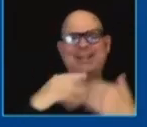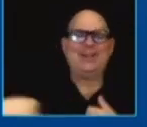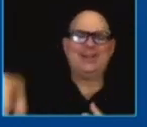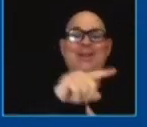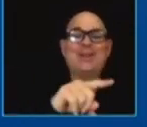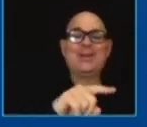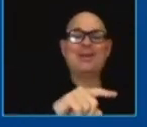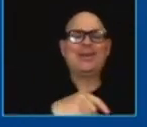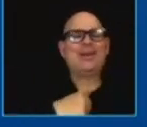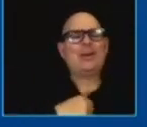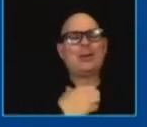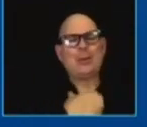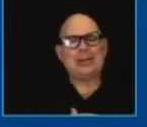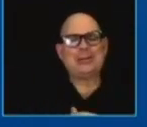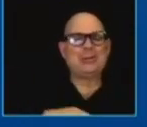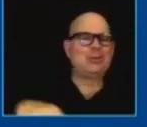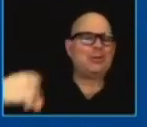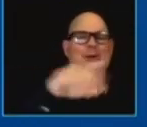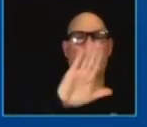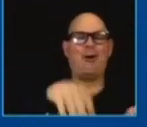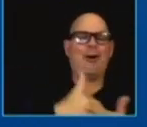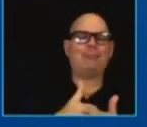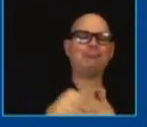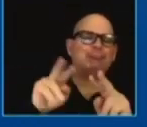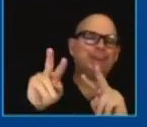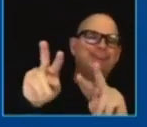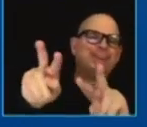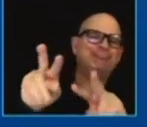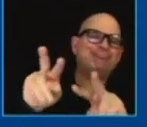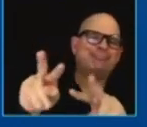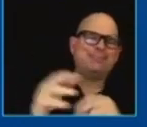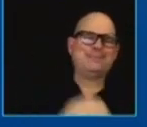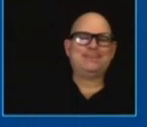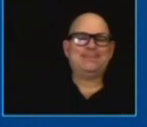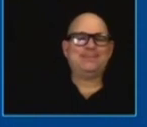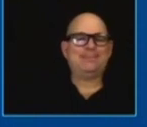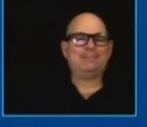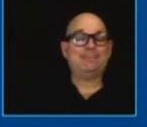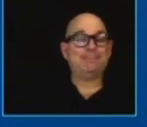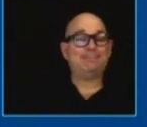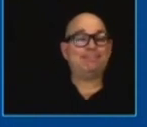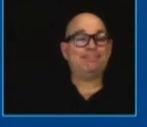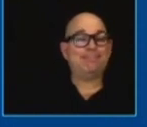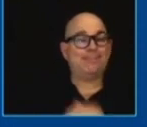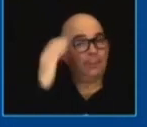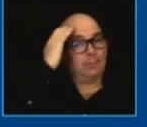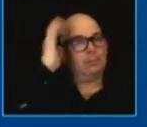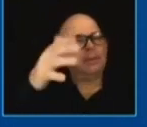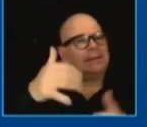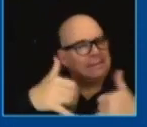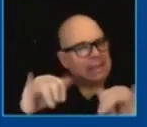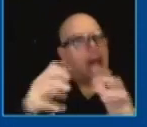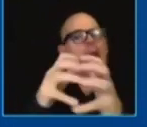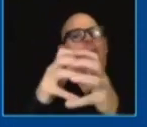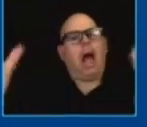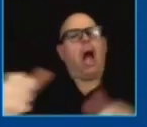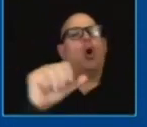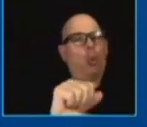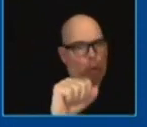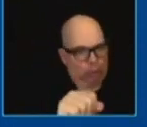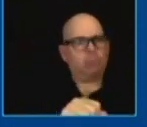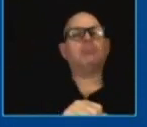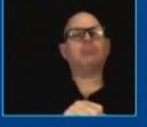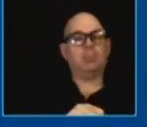all and all those of you watching so you know we're going to have a lot of work to do but i think we can get it done thank you all